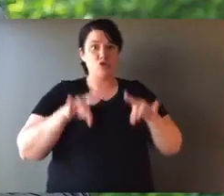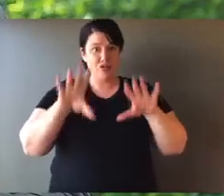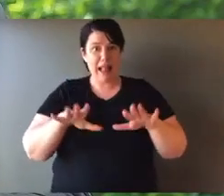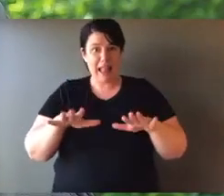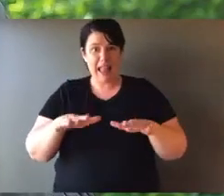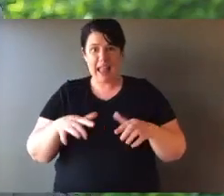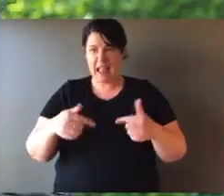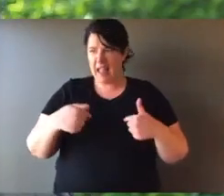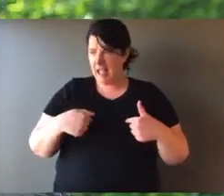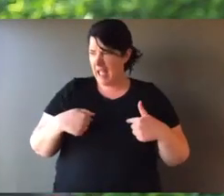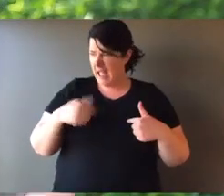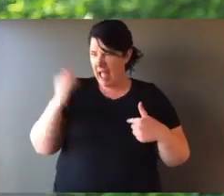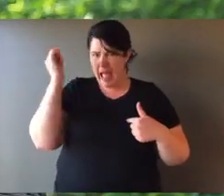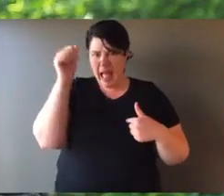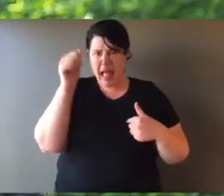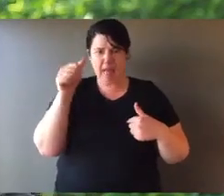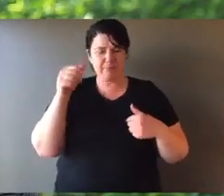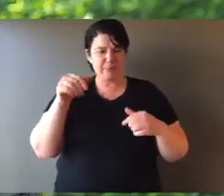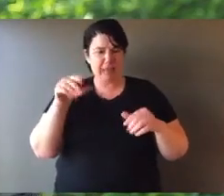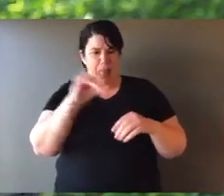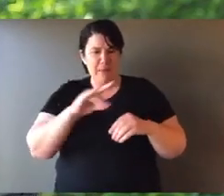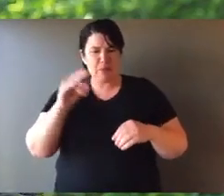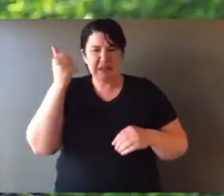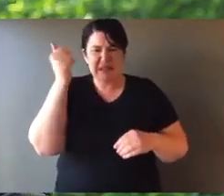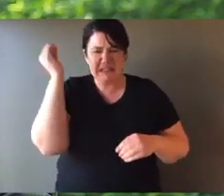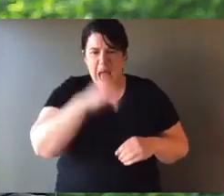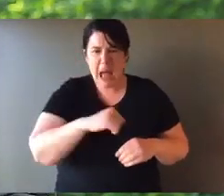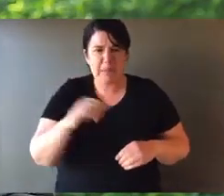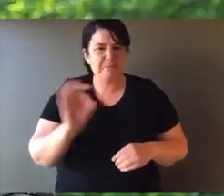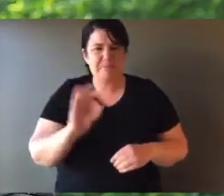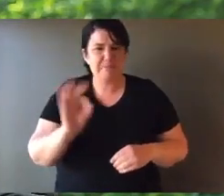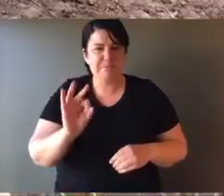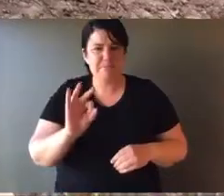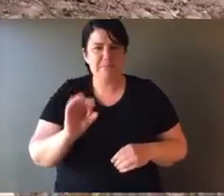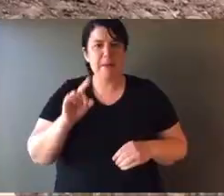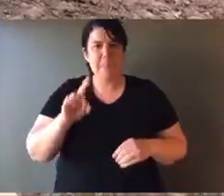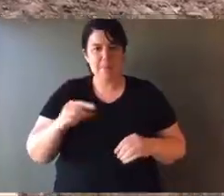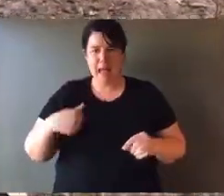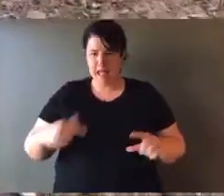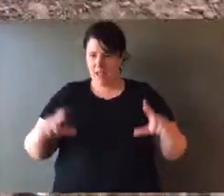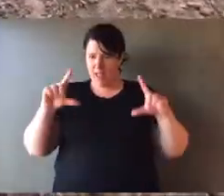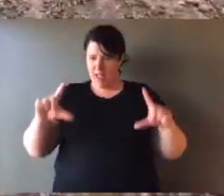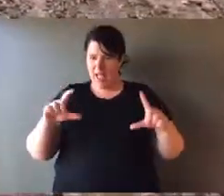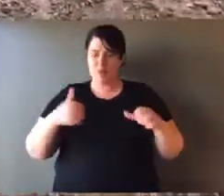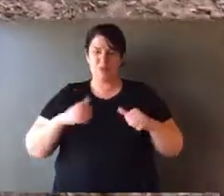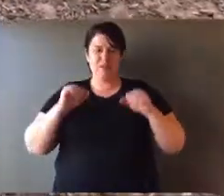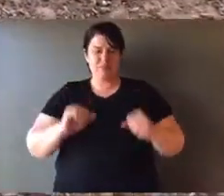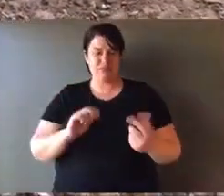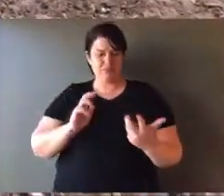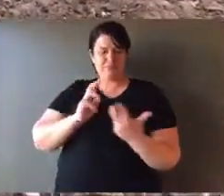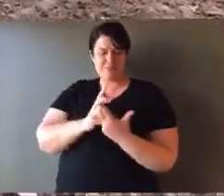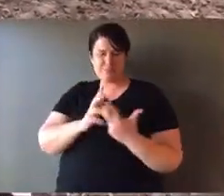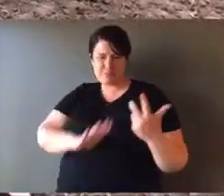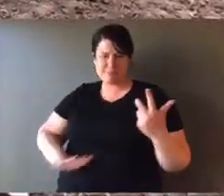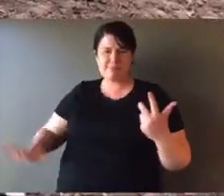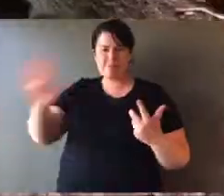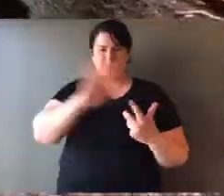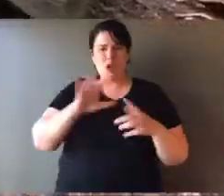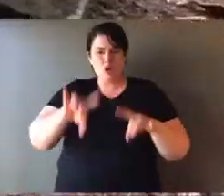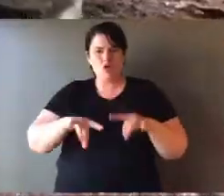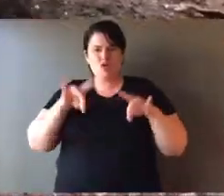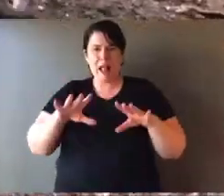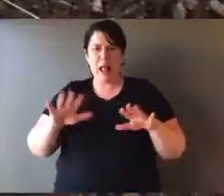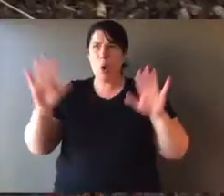Australia, I like to picture it not that our animals are dumber, but that they had evolutionary processes that drove for